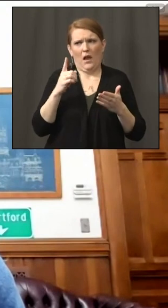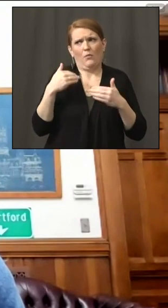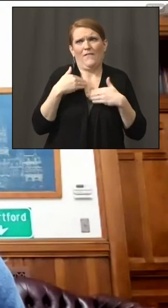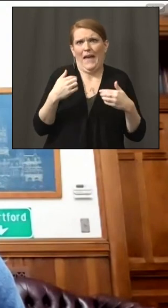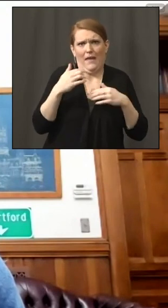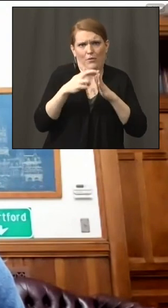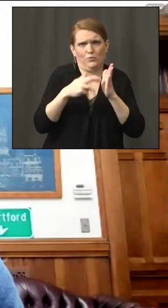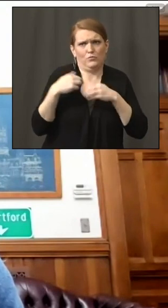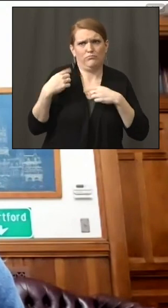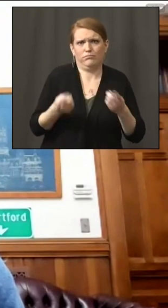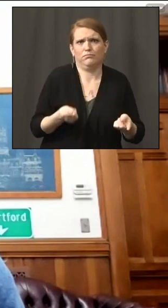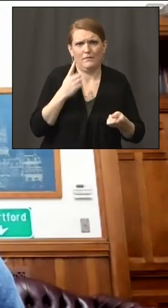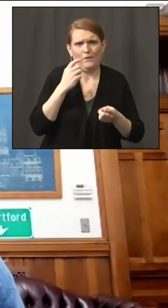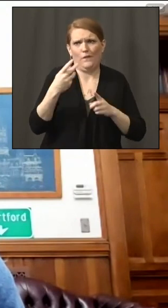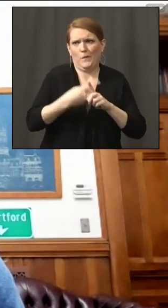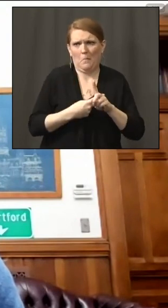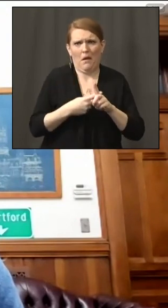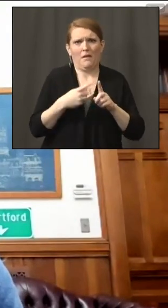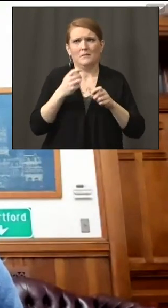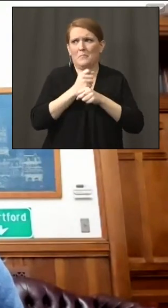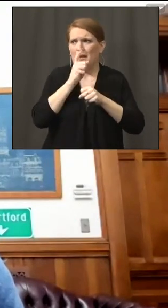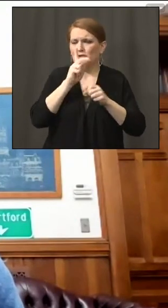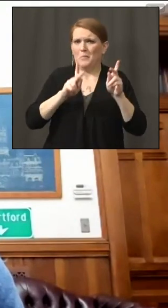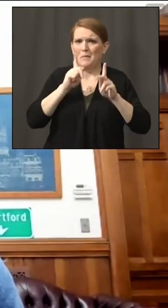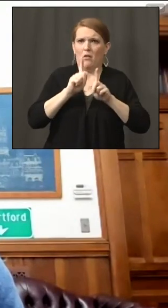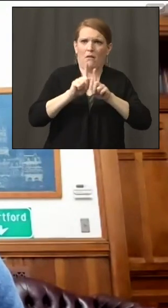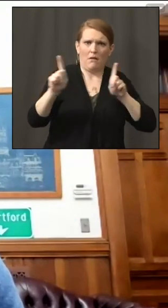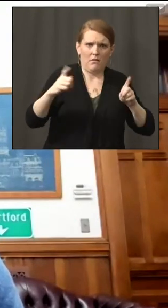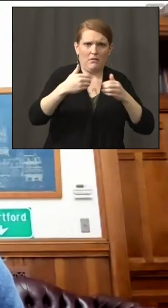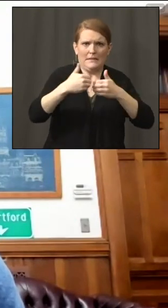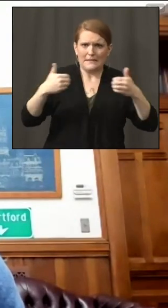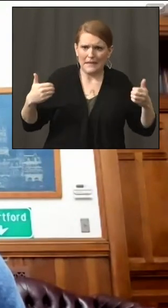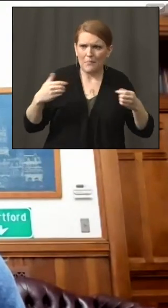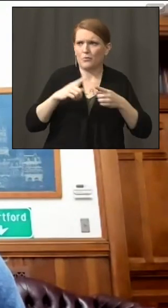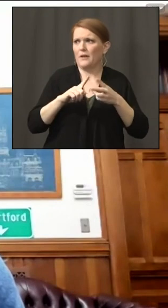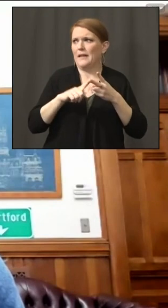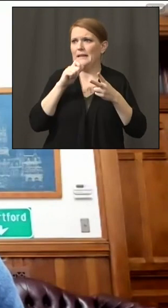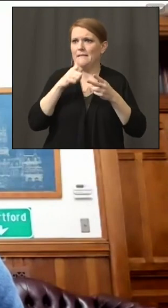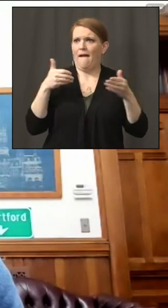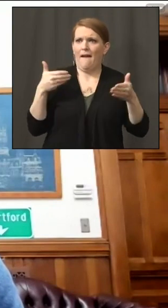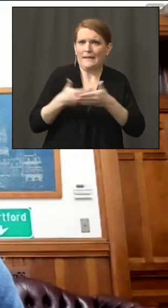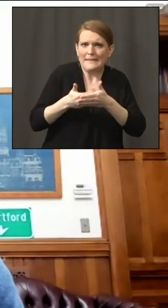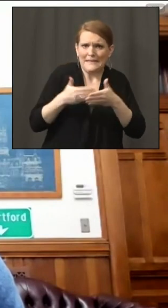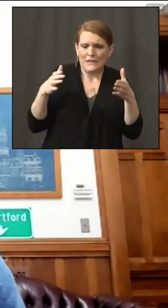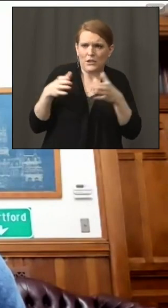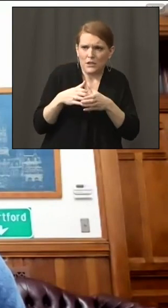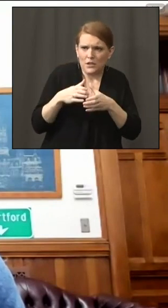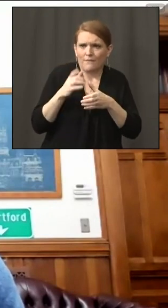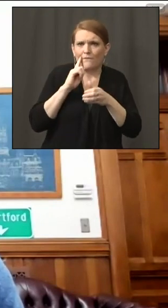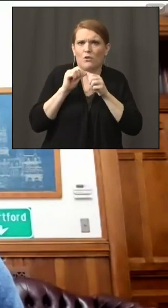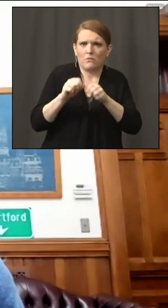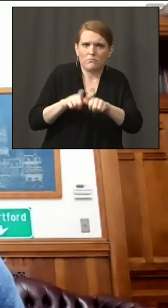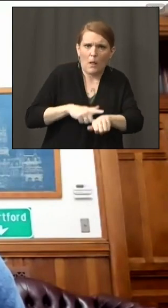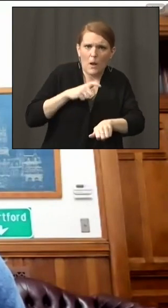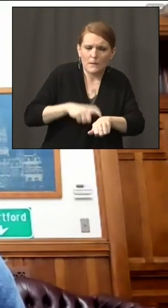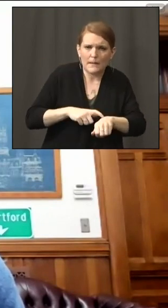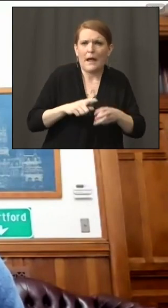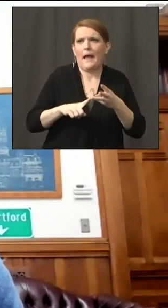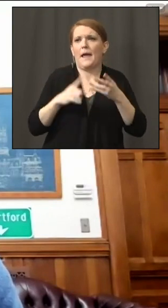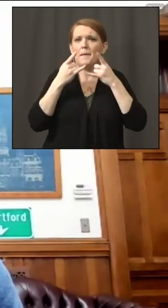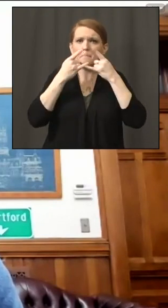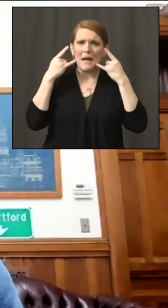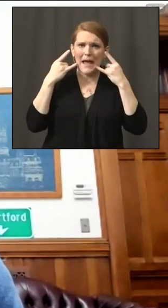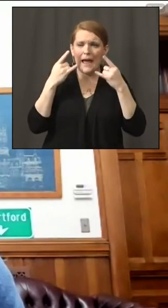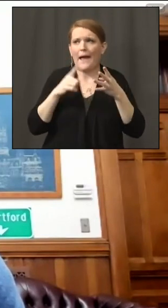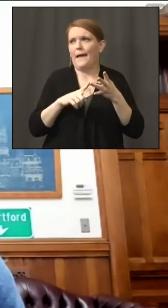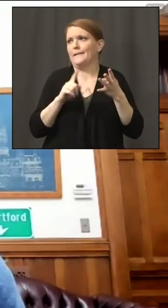in terms of spacing in the office, making sure people are not around each other for long periods of time, that there's masks, there's